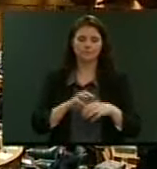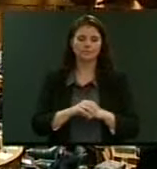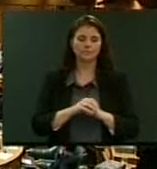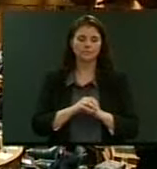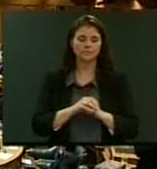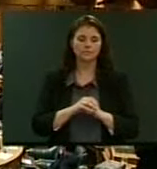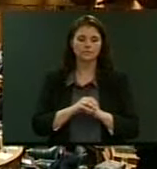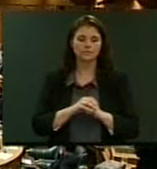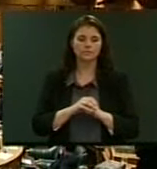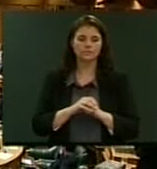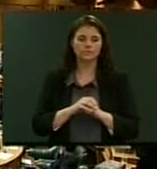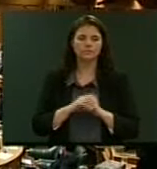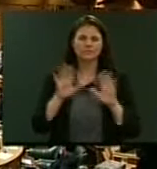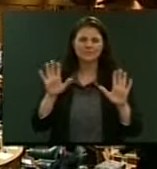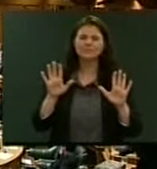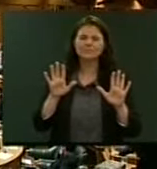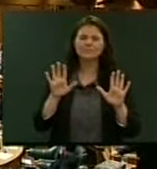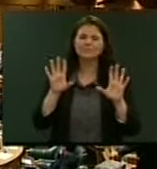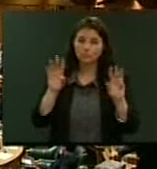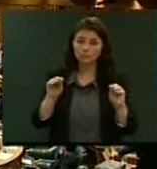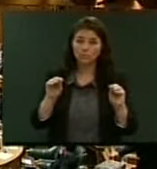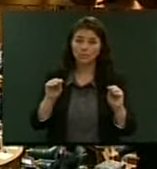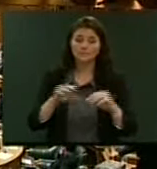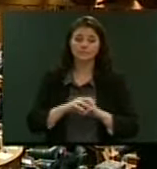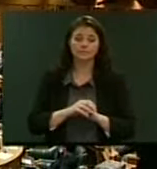Supplementary question, order, order.